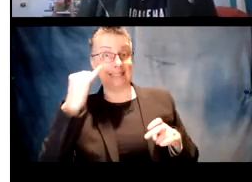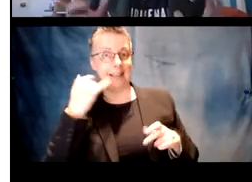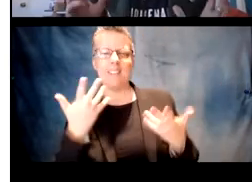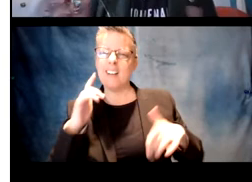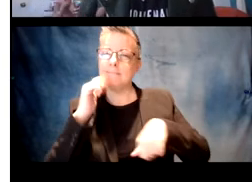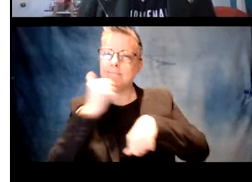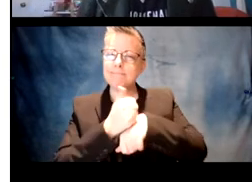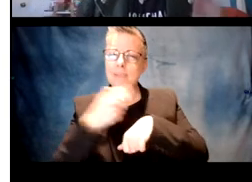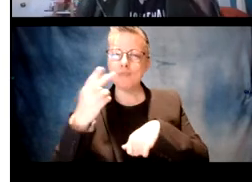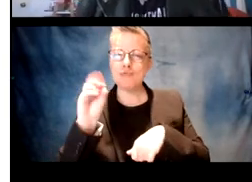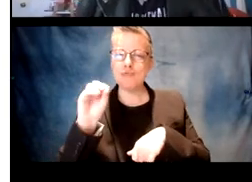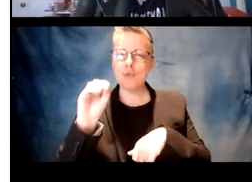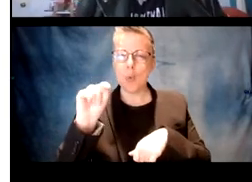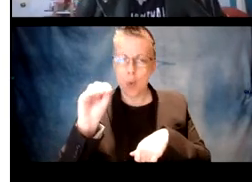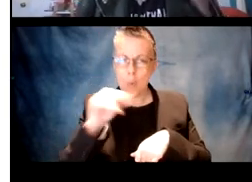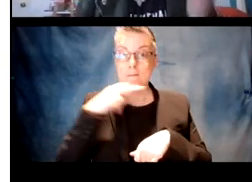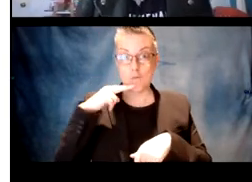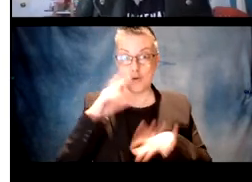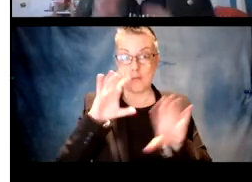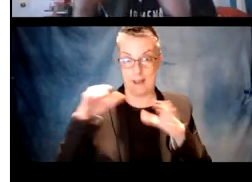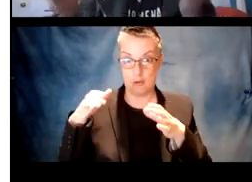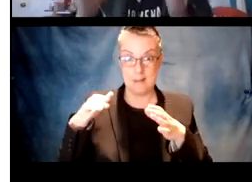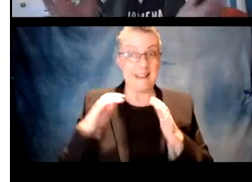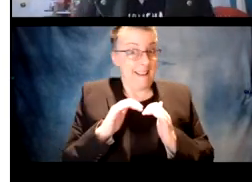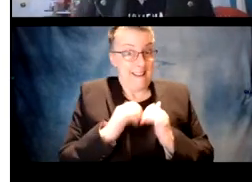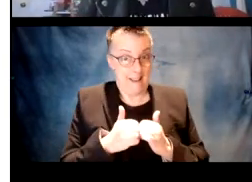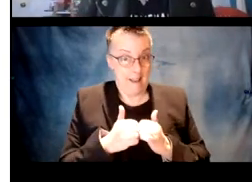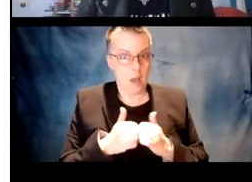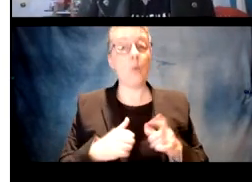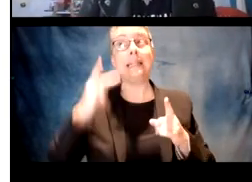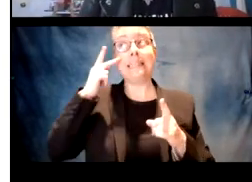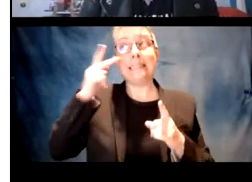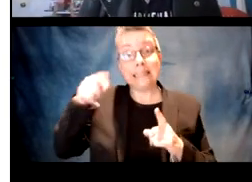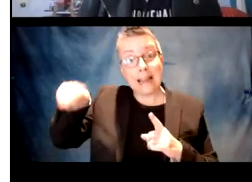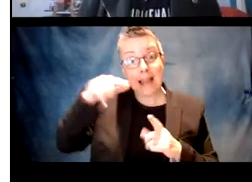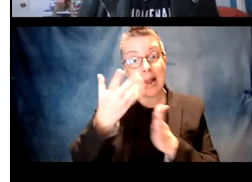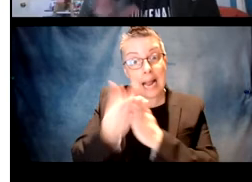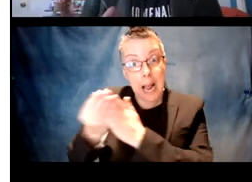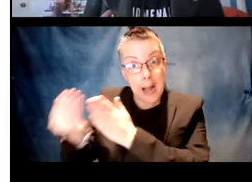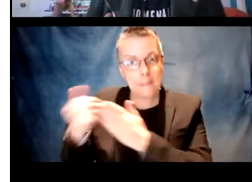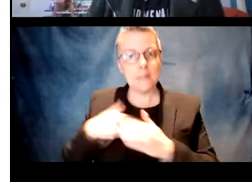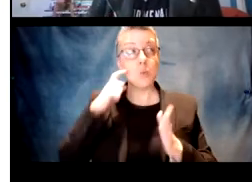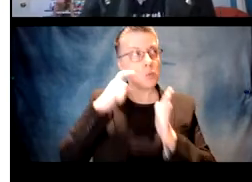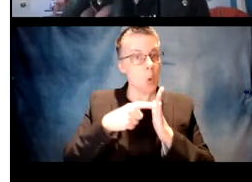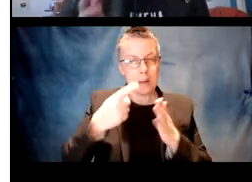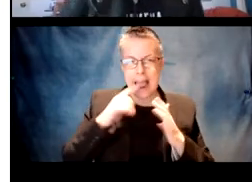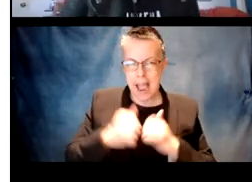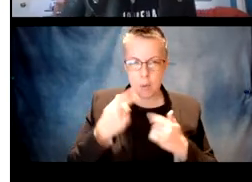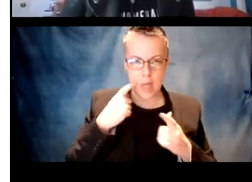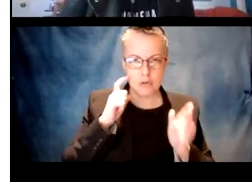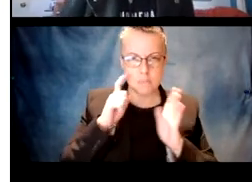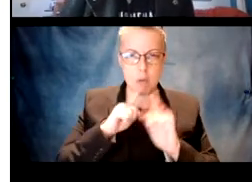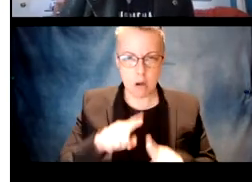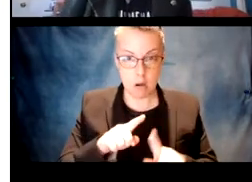whether or not they've categorized. They've made some sort of proto verb category by seeing how they